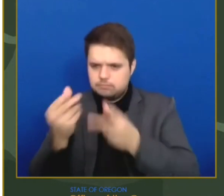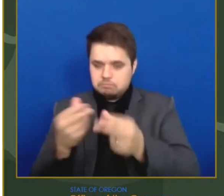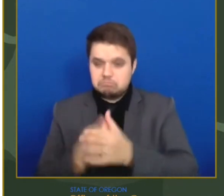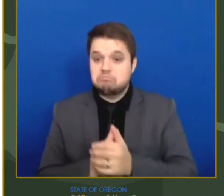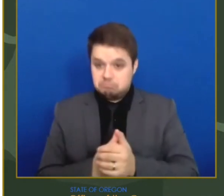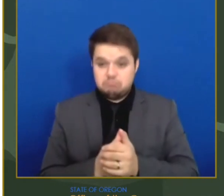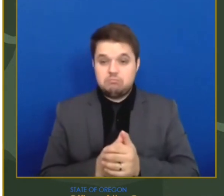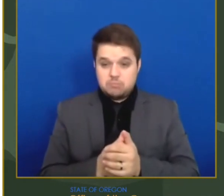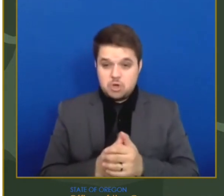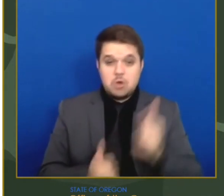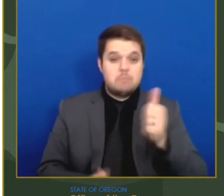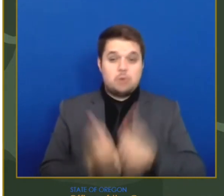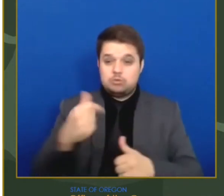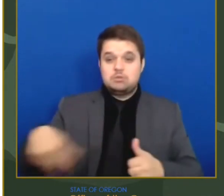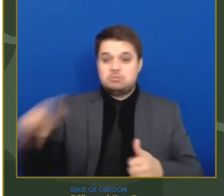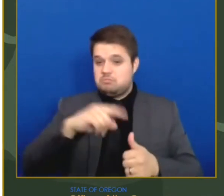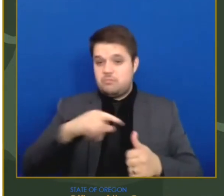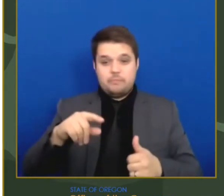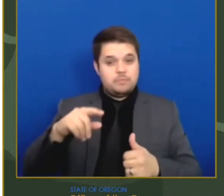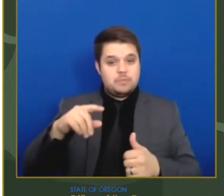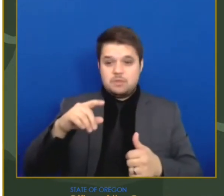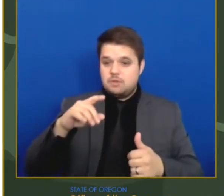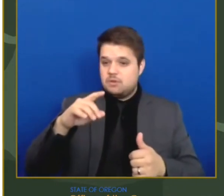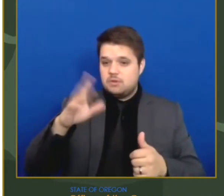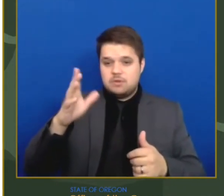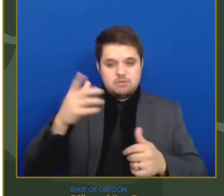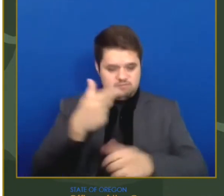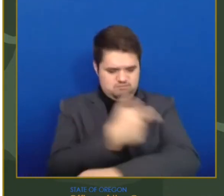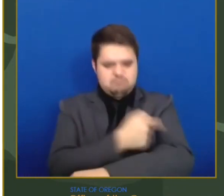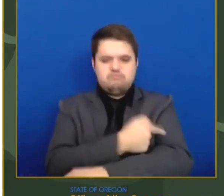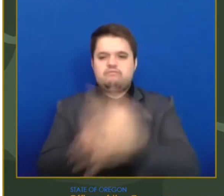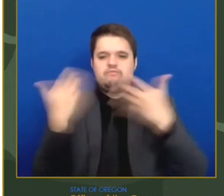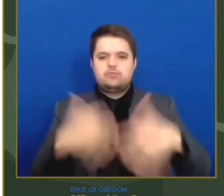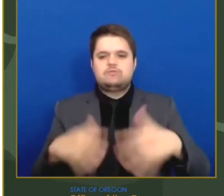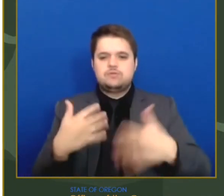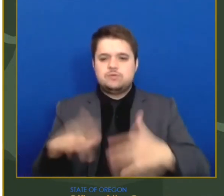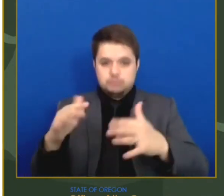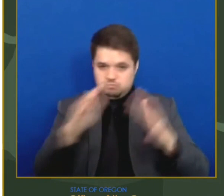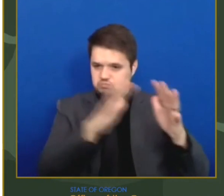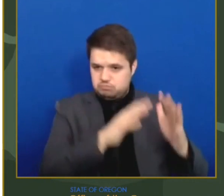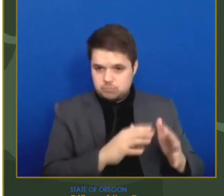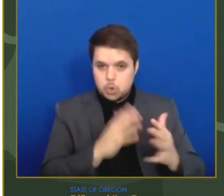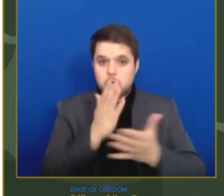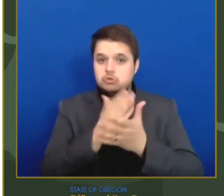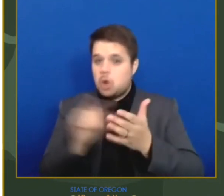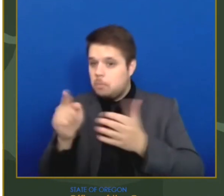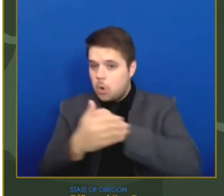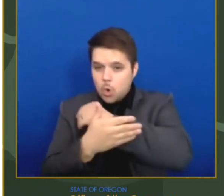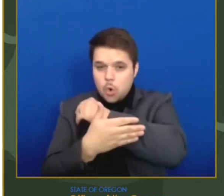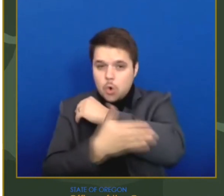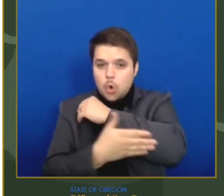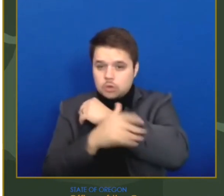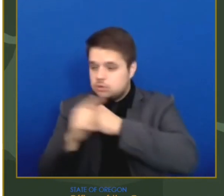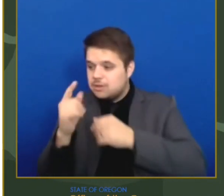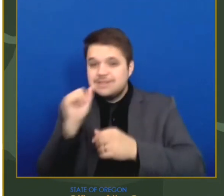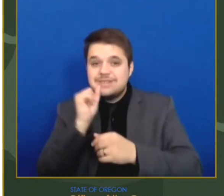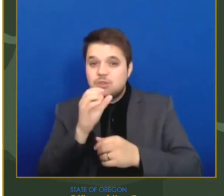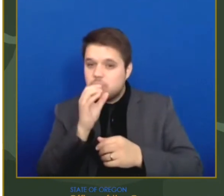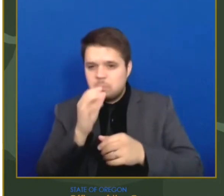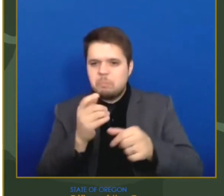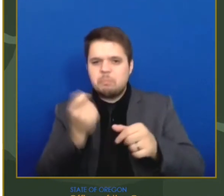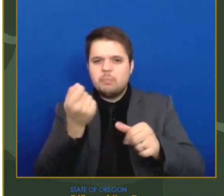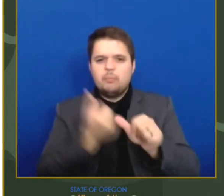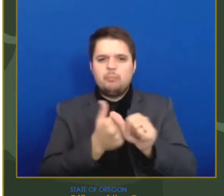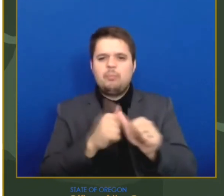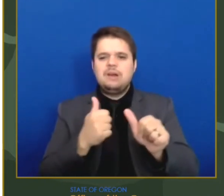County, for example. However, other counties are lagging. This week, we're providing one-time catch-up of catch-up doses for seven